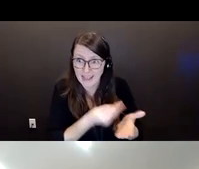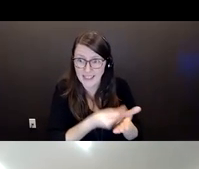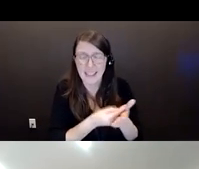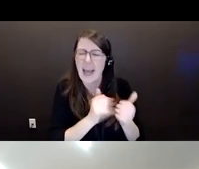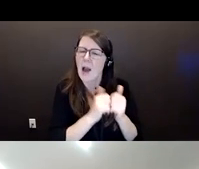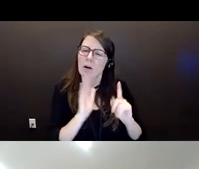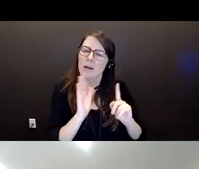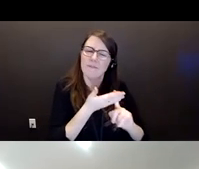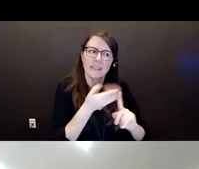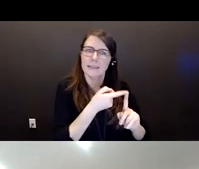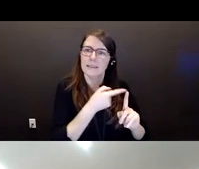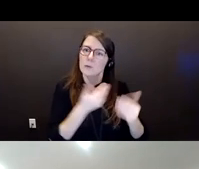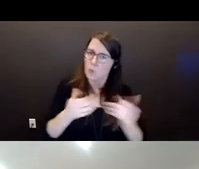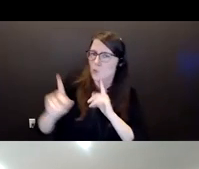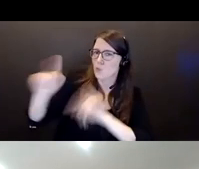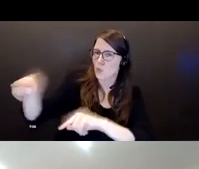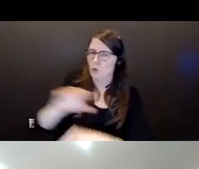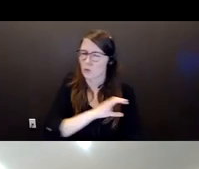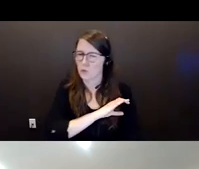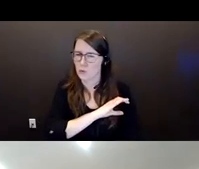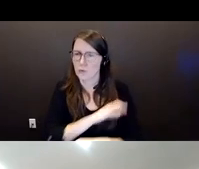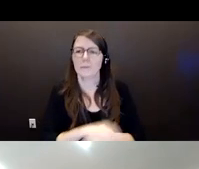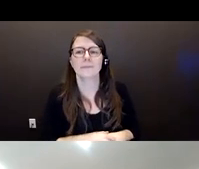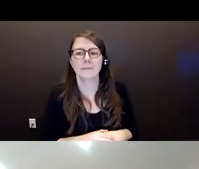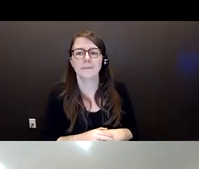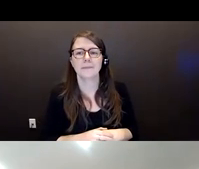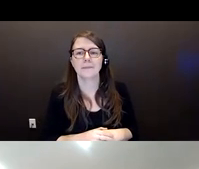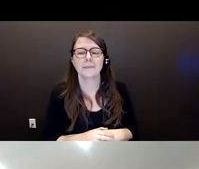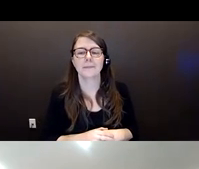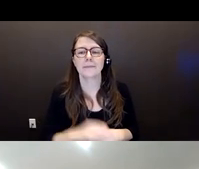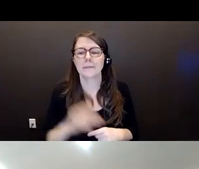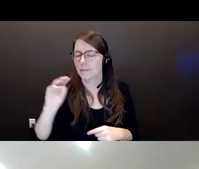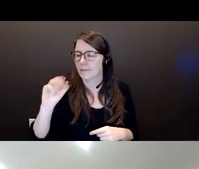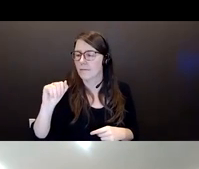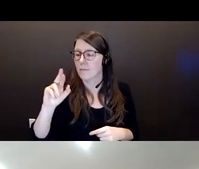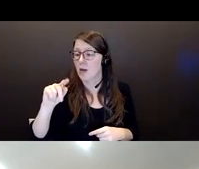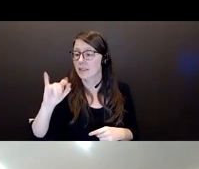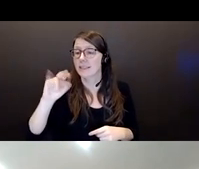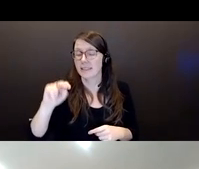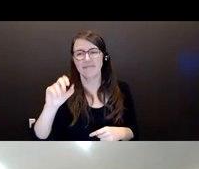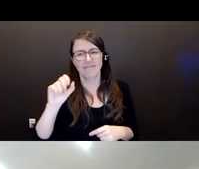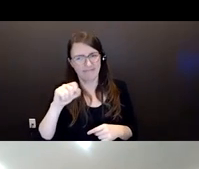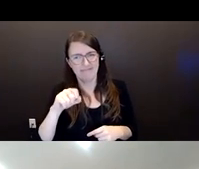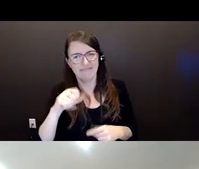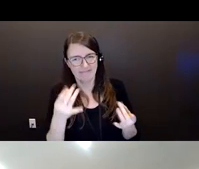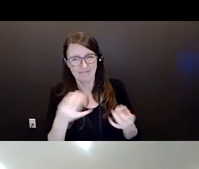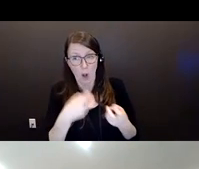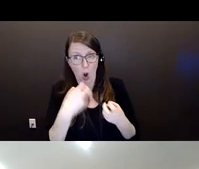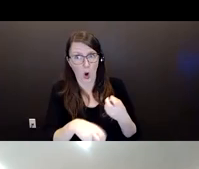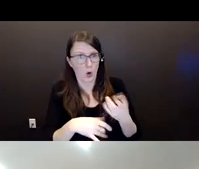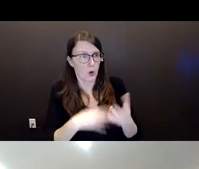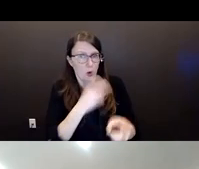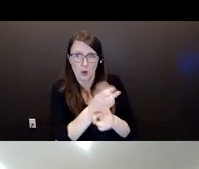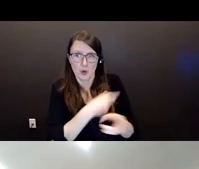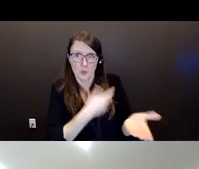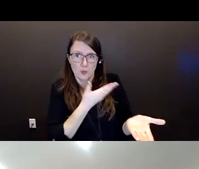That's difficult. That was a very difficult situation. It wasn't until I was able to show Ethel through